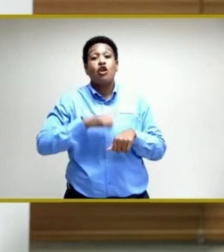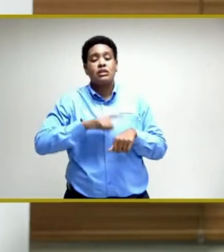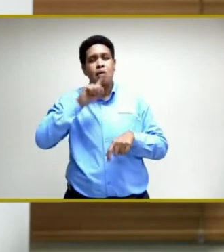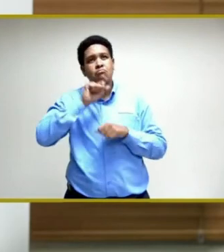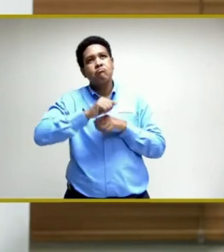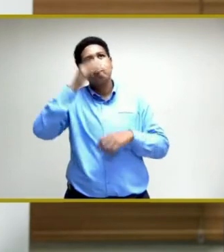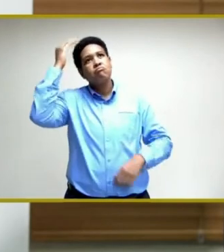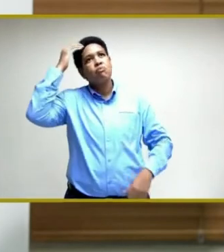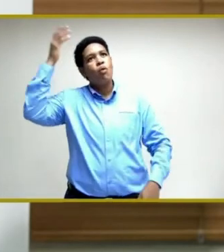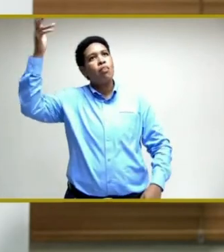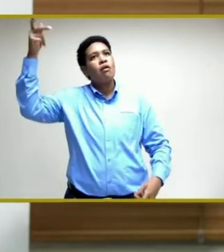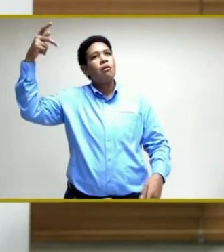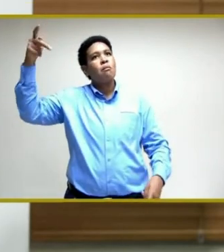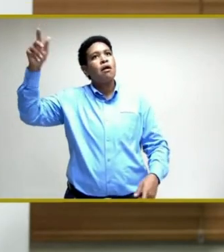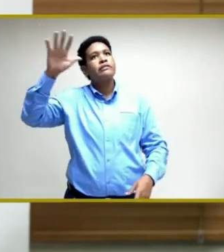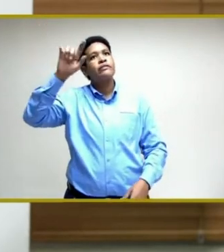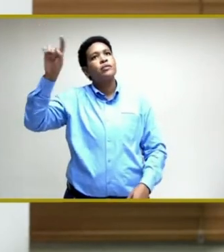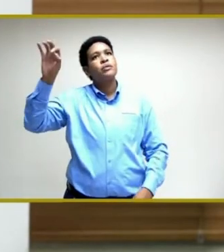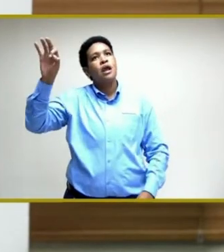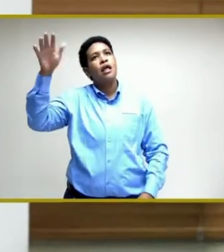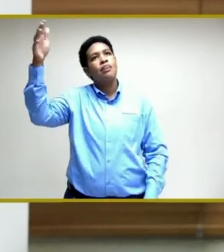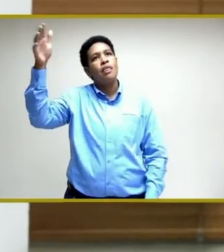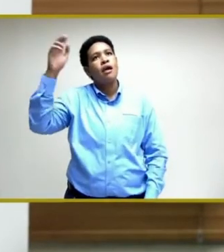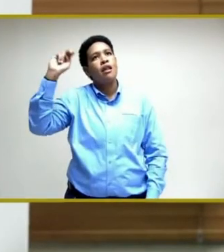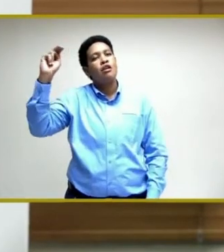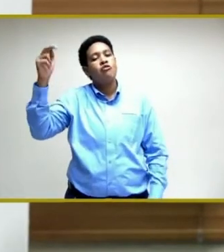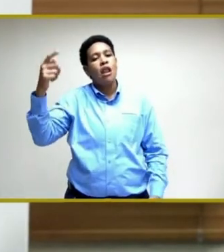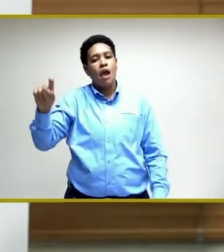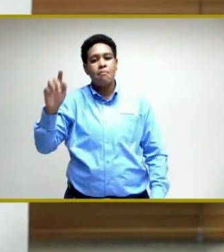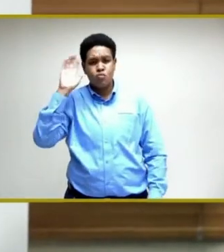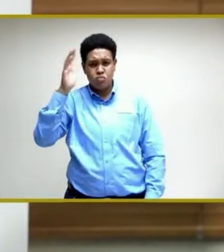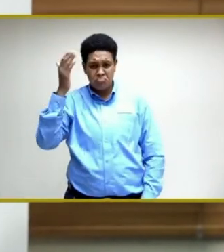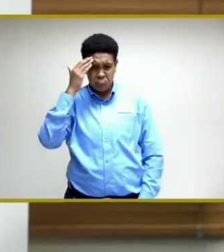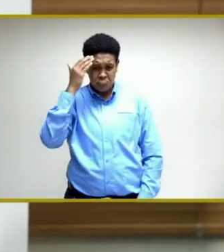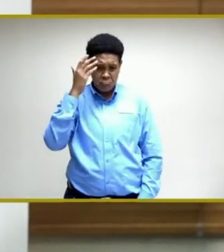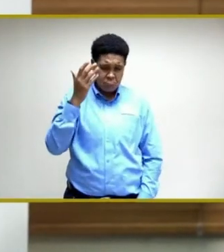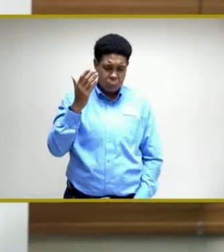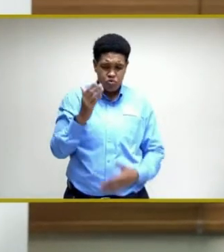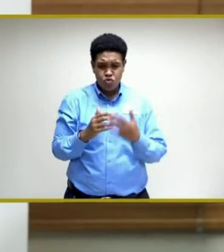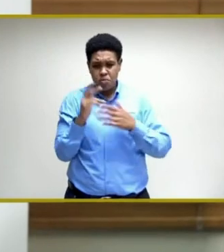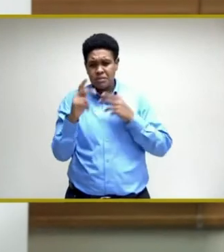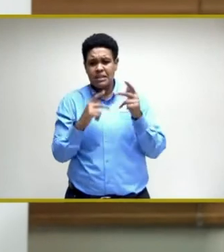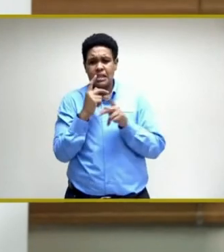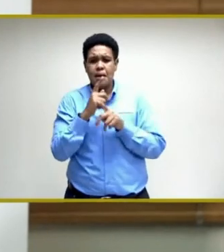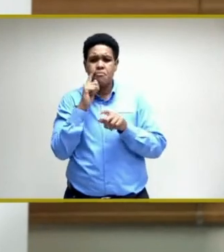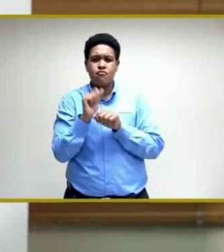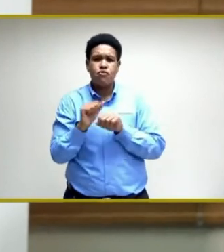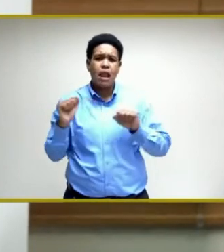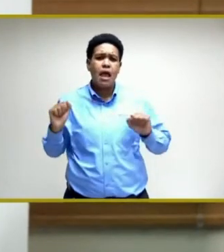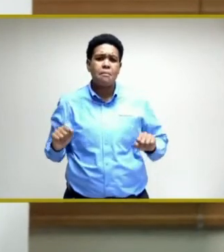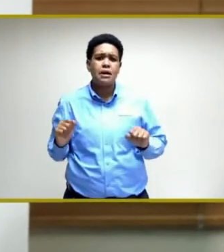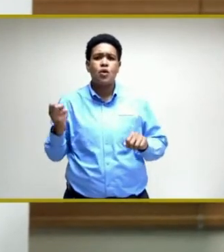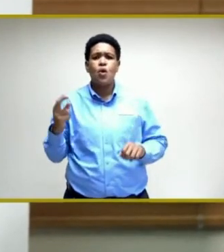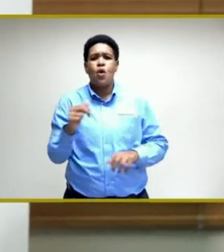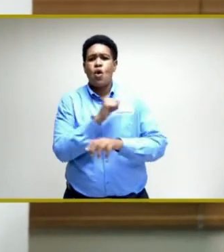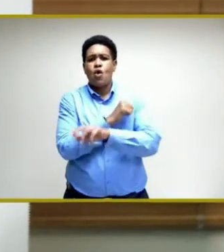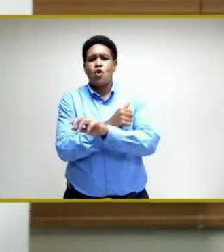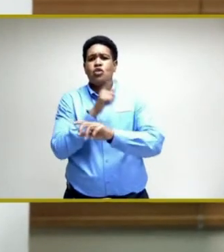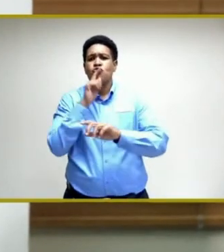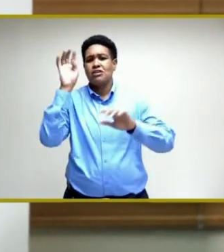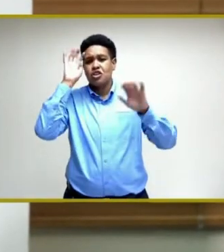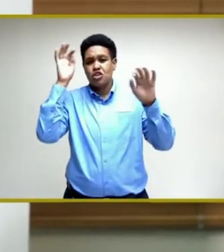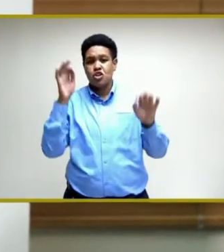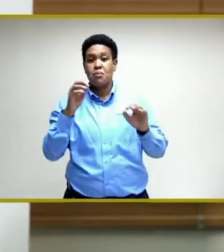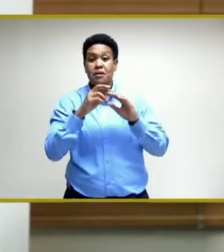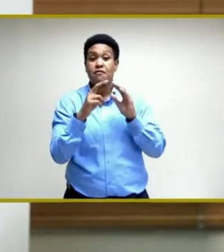in the second instance, would have some sort of ability or authority to determine if